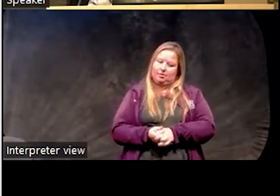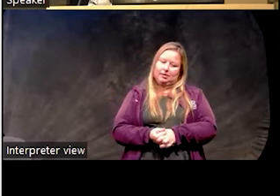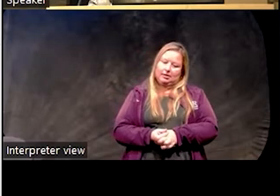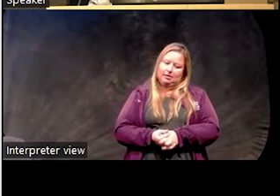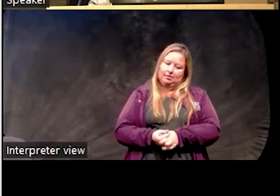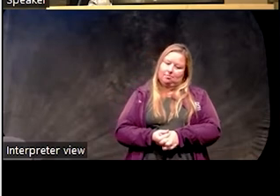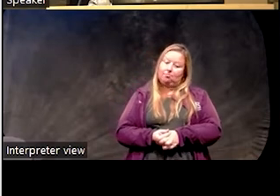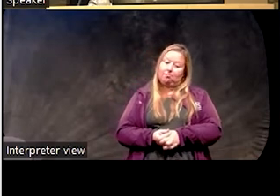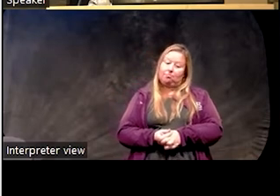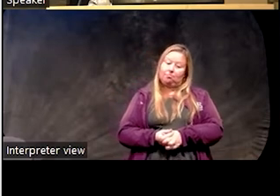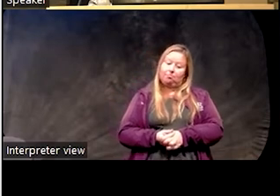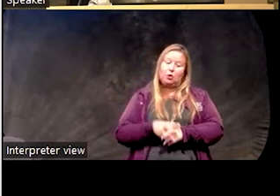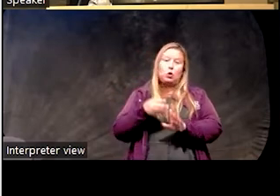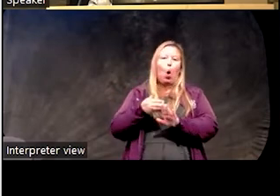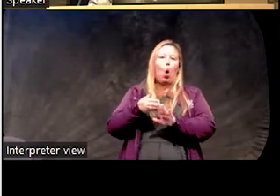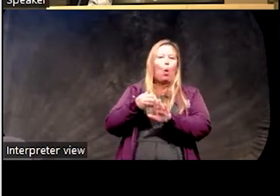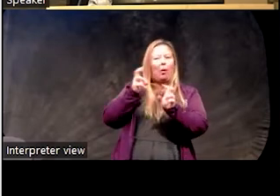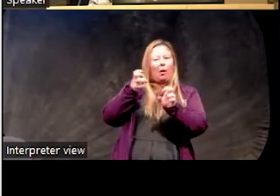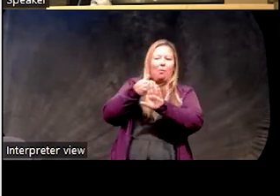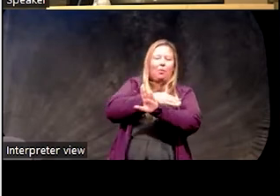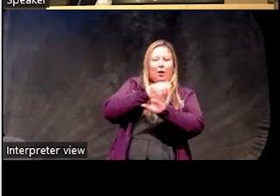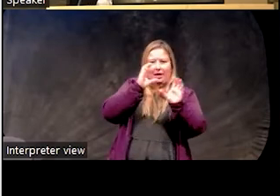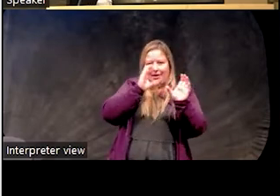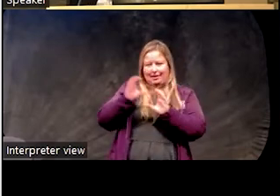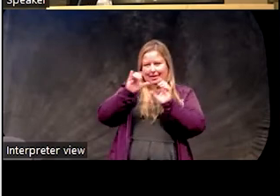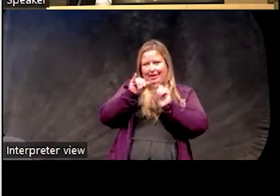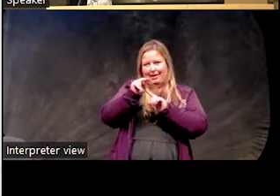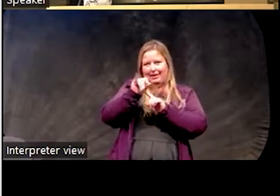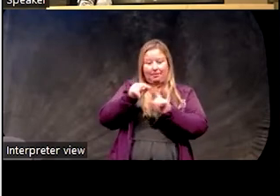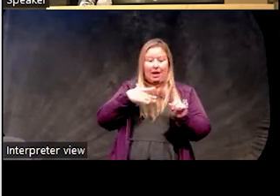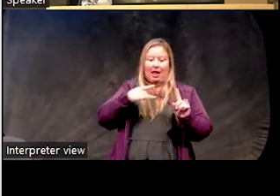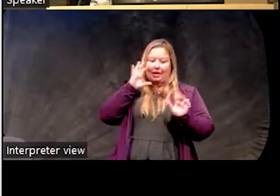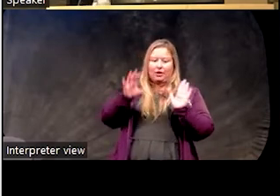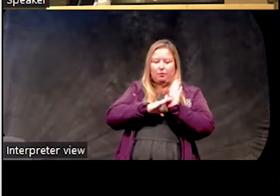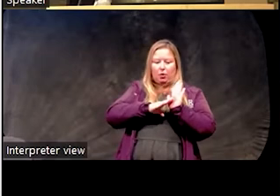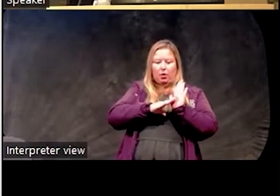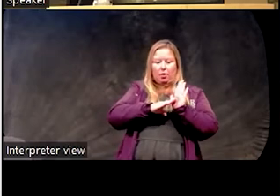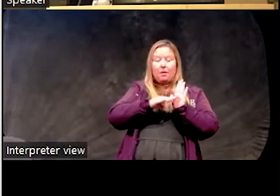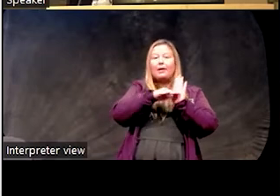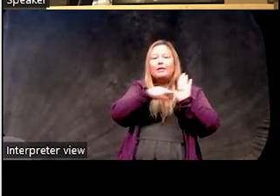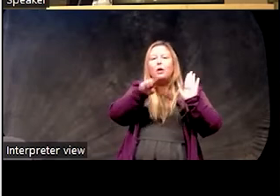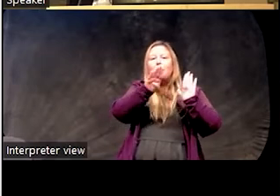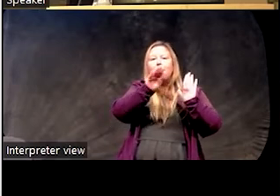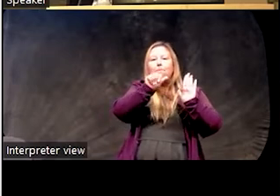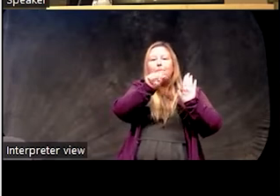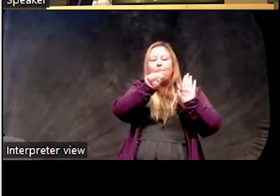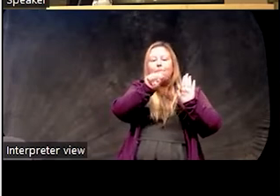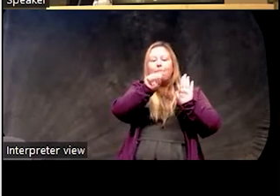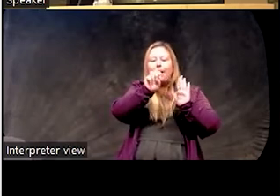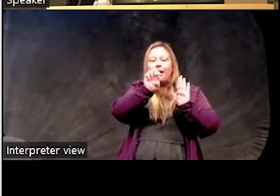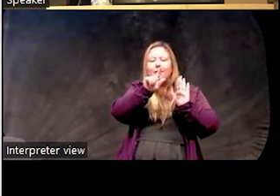So for pre-insomnia, this slide, I like this because it shows at baseline, blue line,